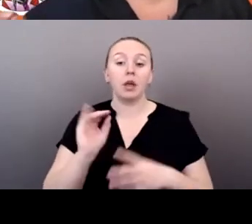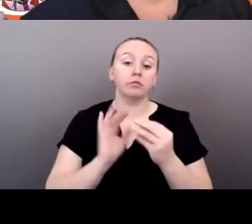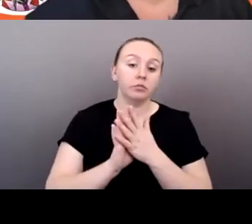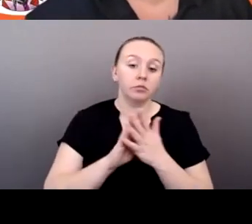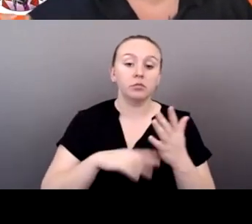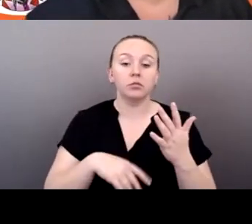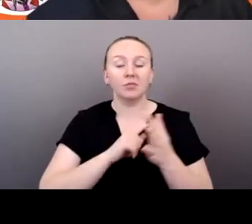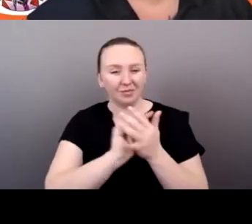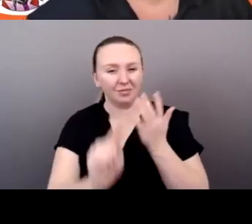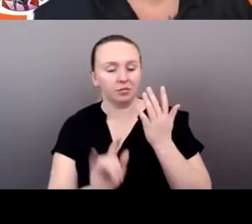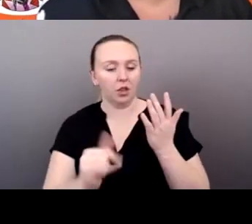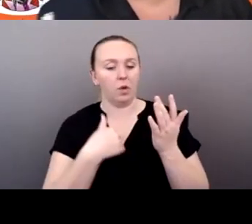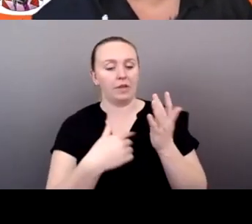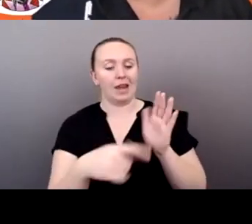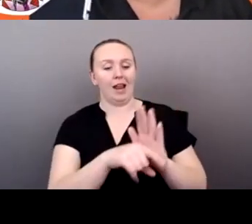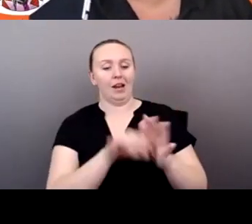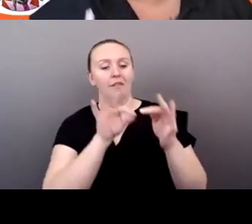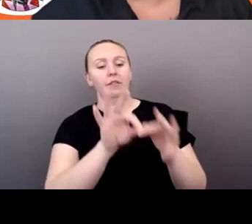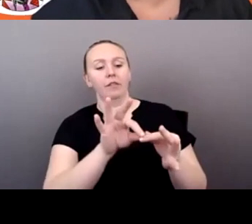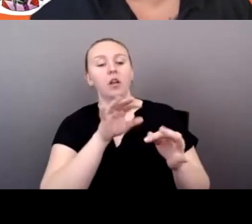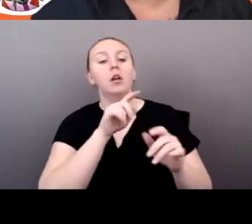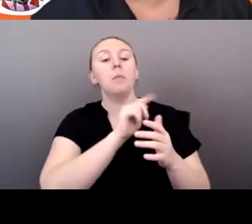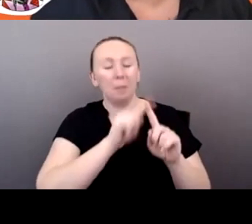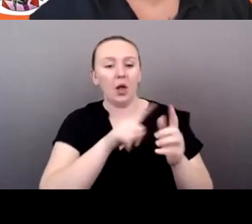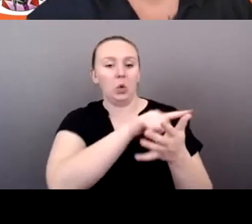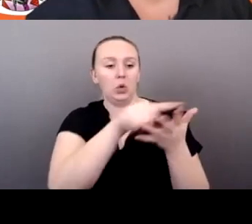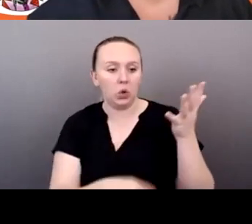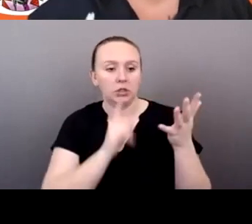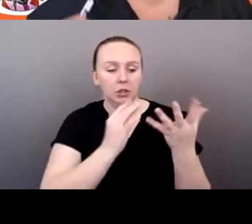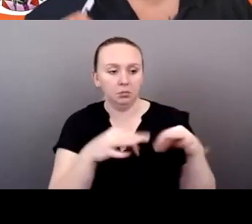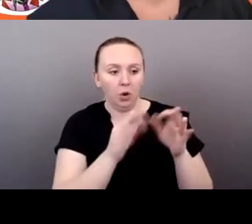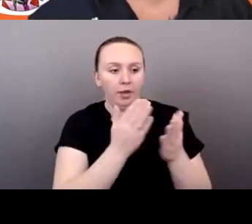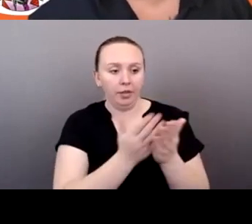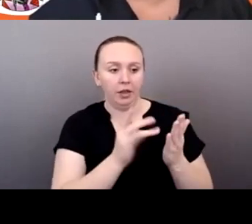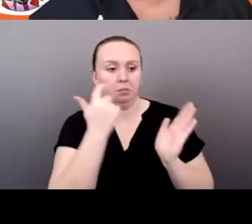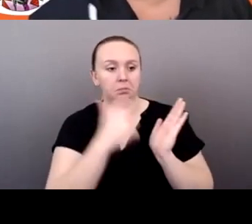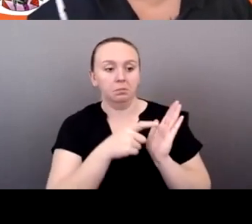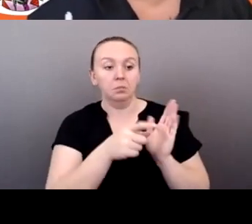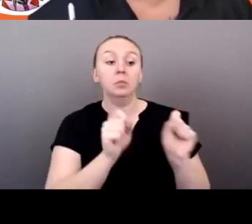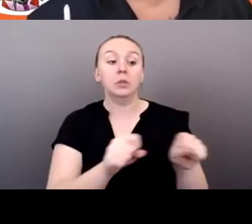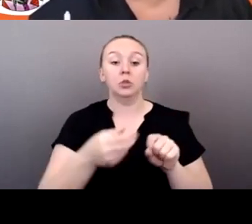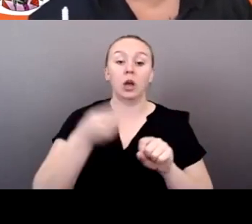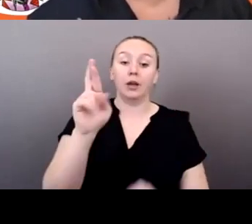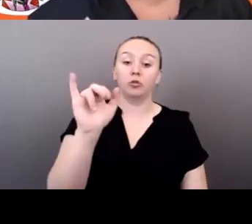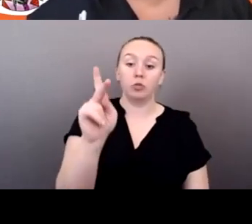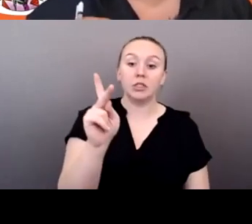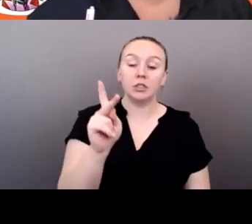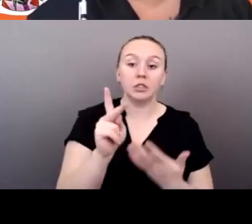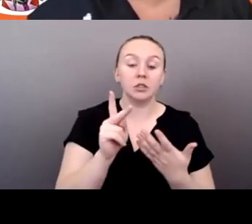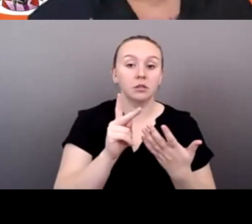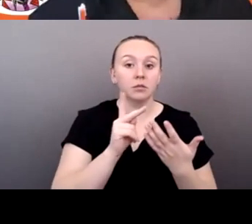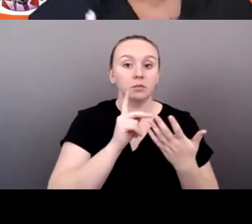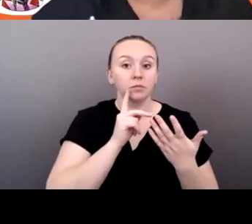are also things that make folks at high risk for being missing or murdered. Um, I also want to call in the fact that our two-spirit relatives are the